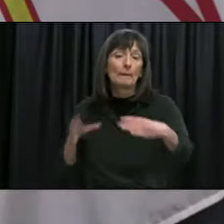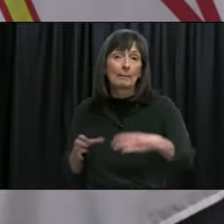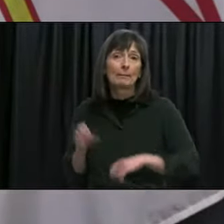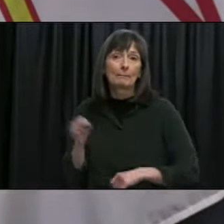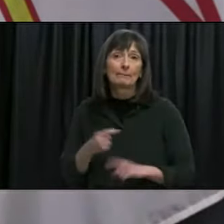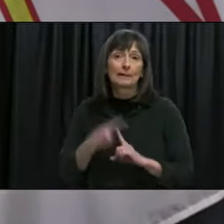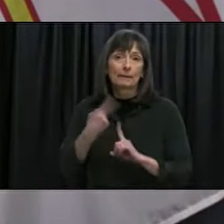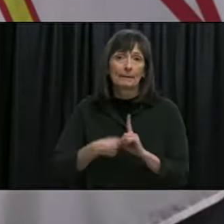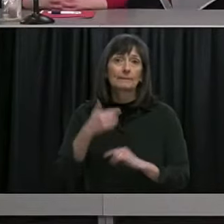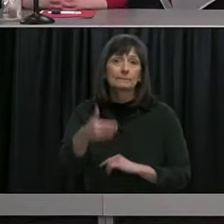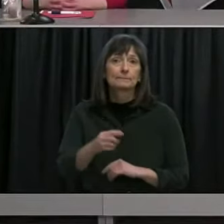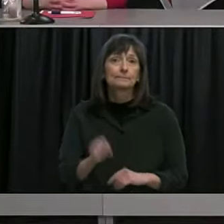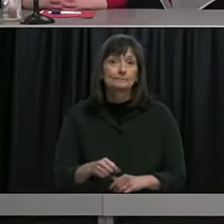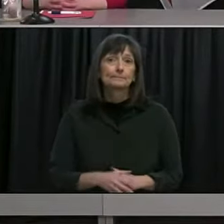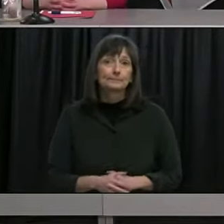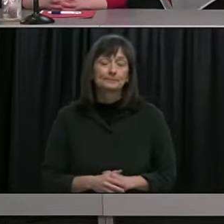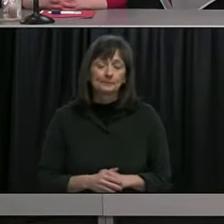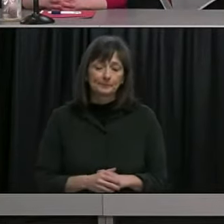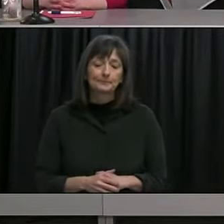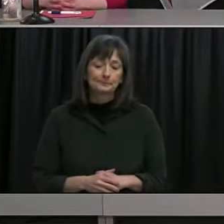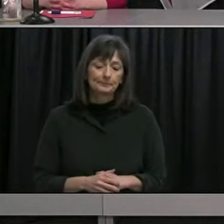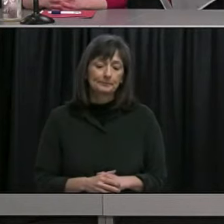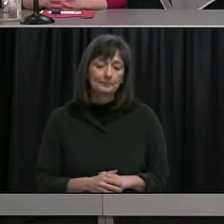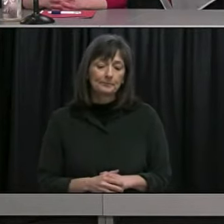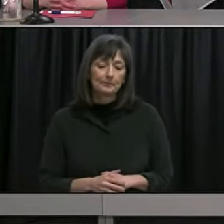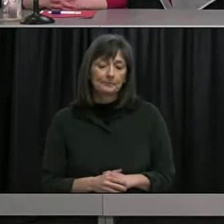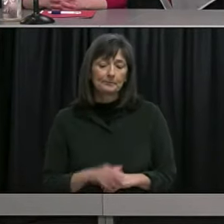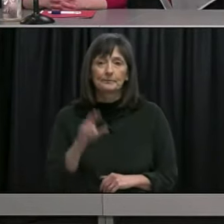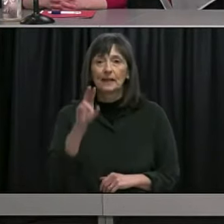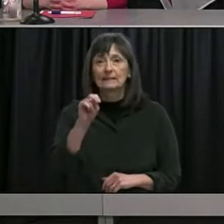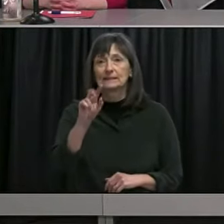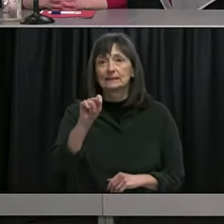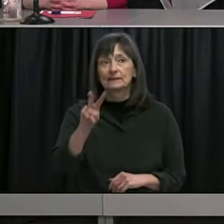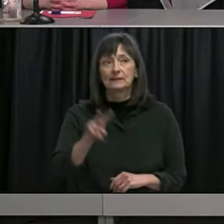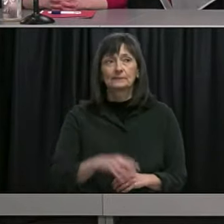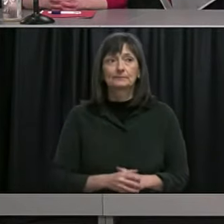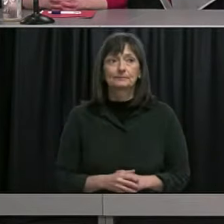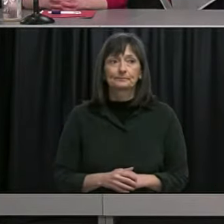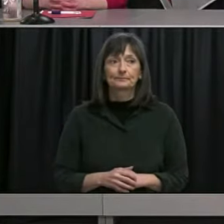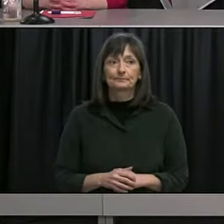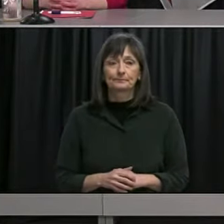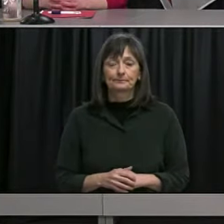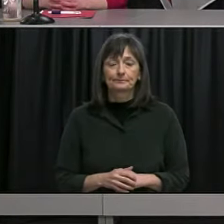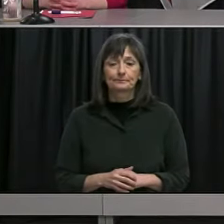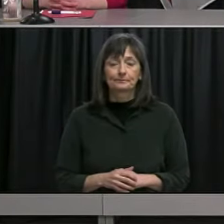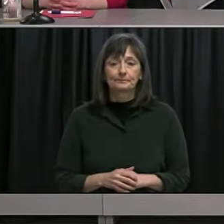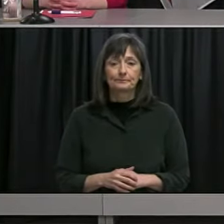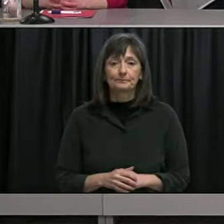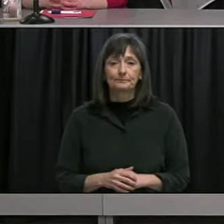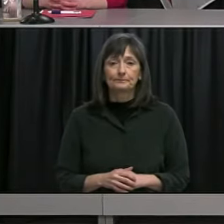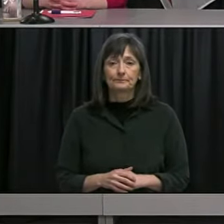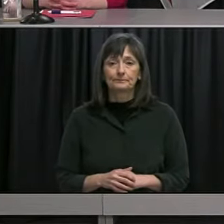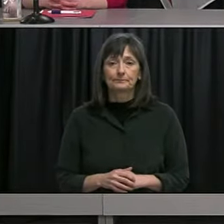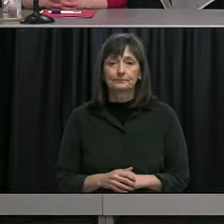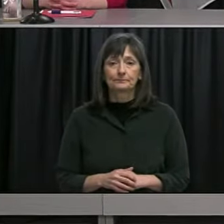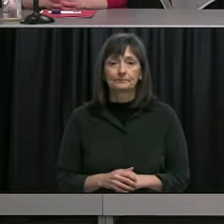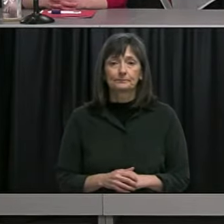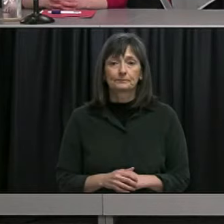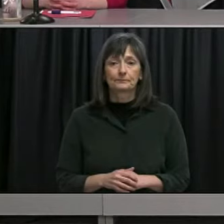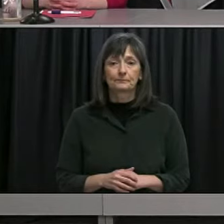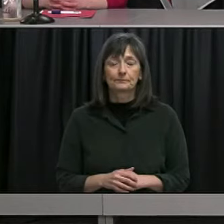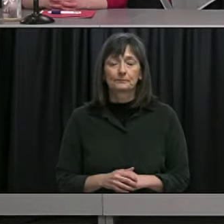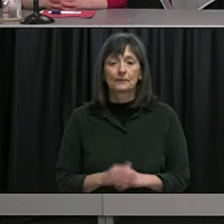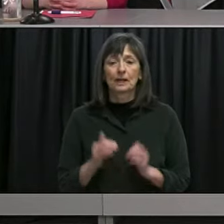thank you our next questions are from Jody Cook with NTV please go ahead thank you